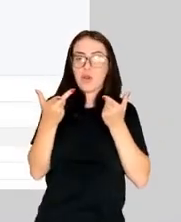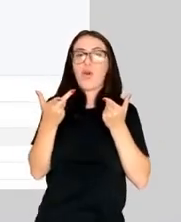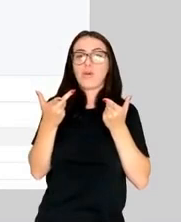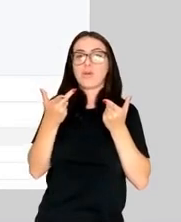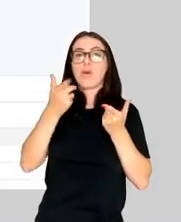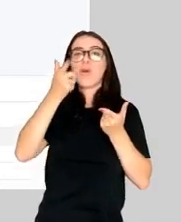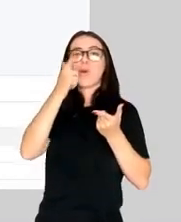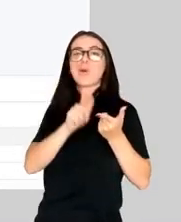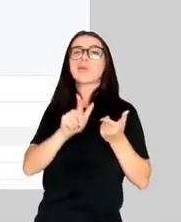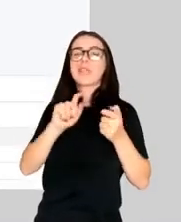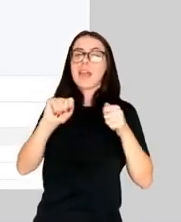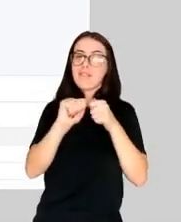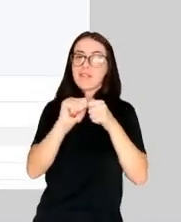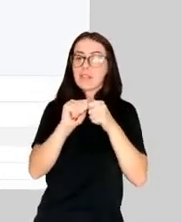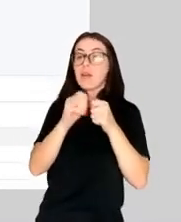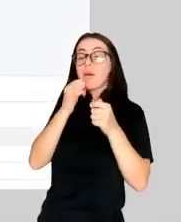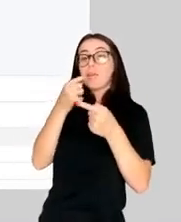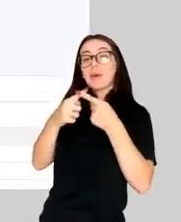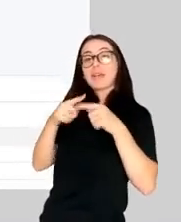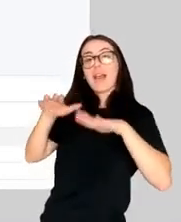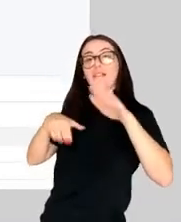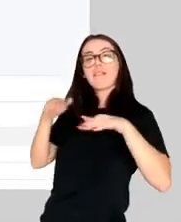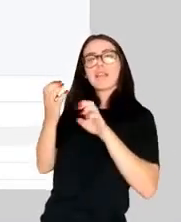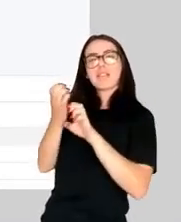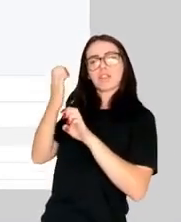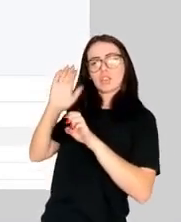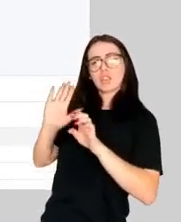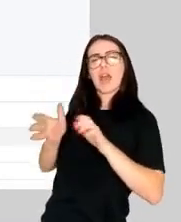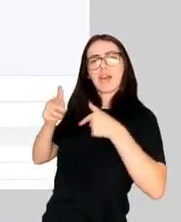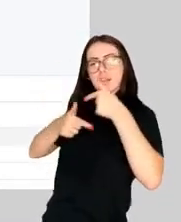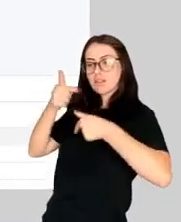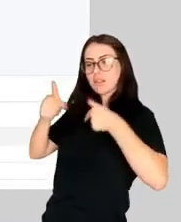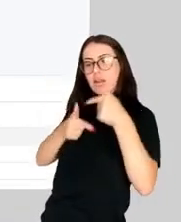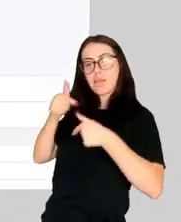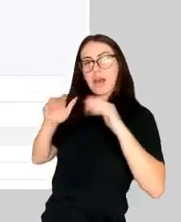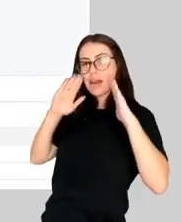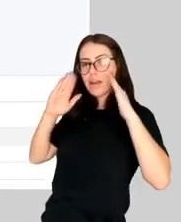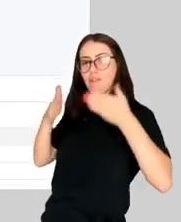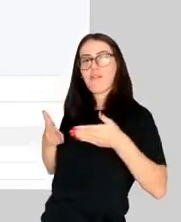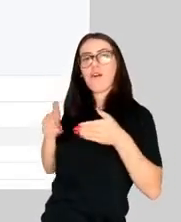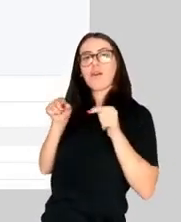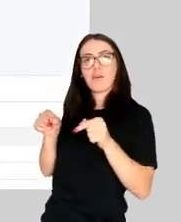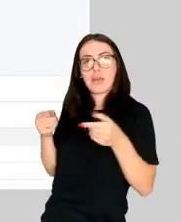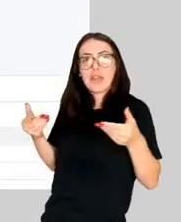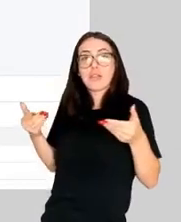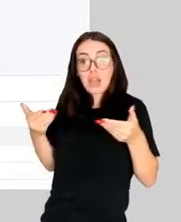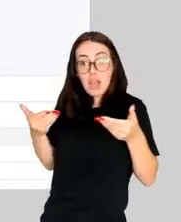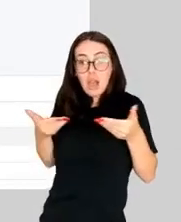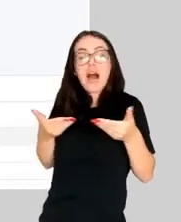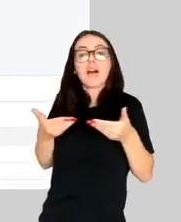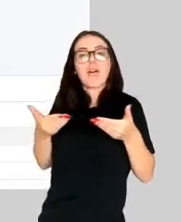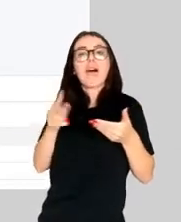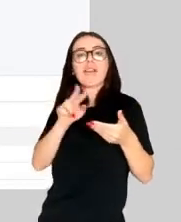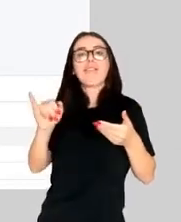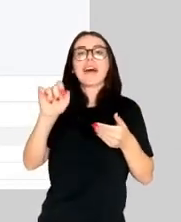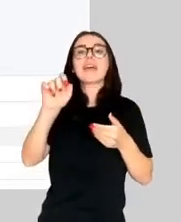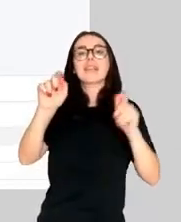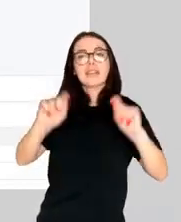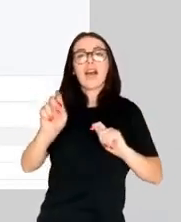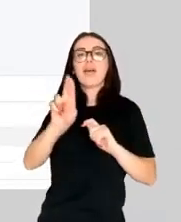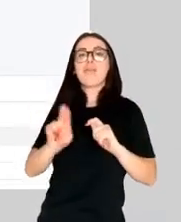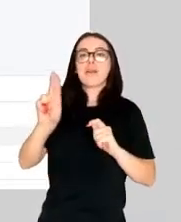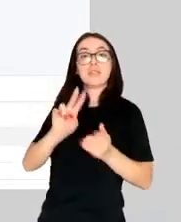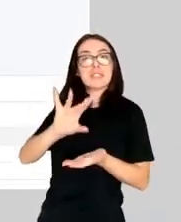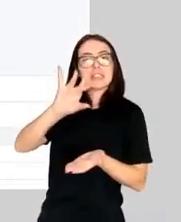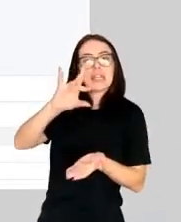of years and we think we're close enough to actually get some real-world experience now. Basically, the product